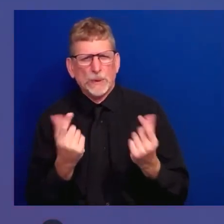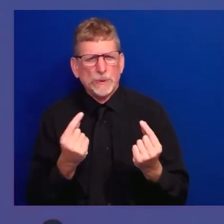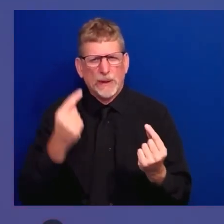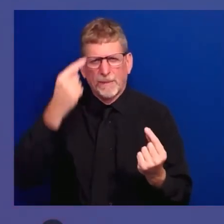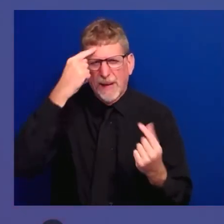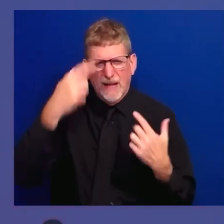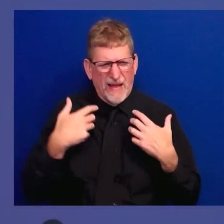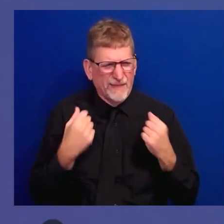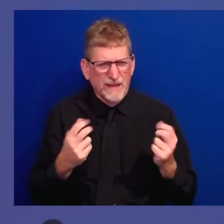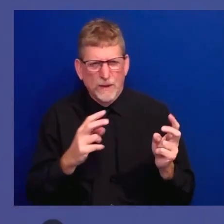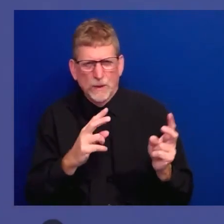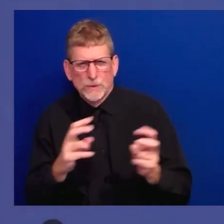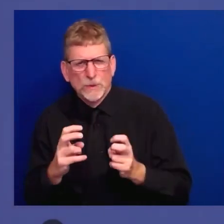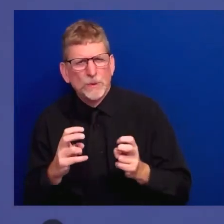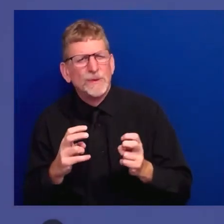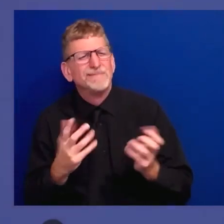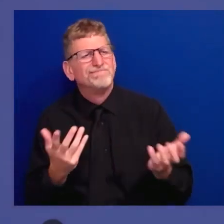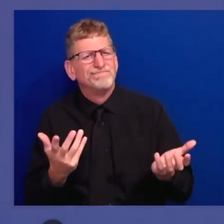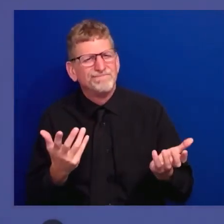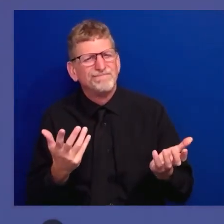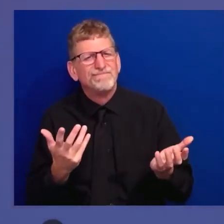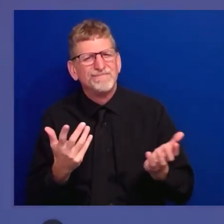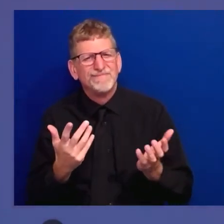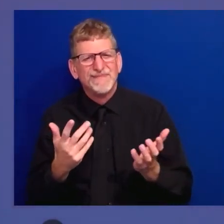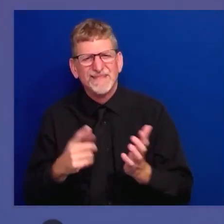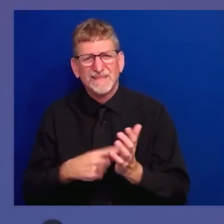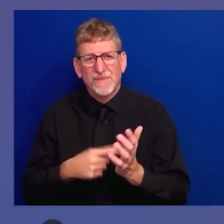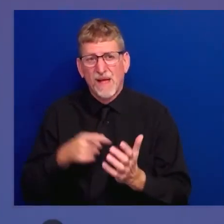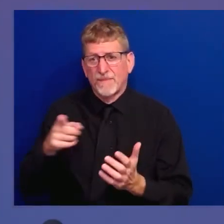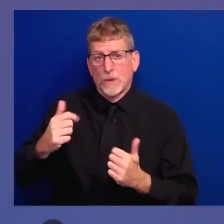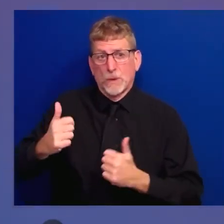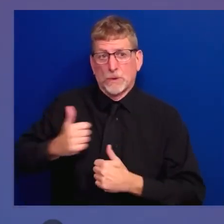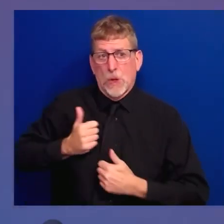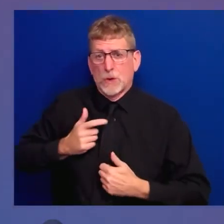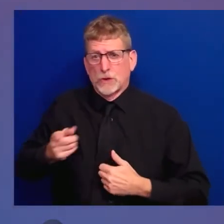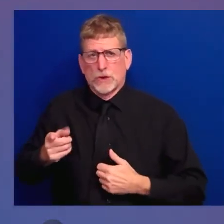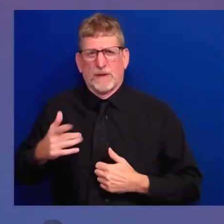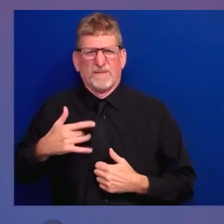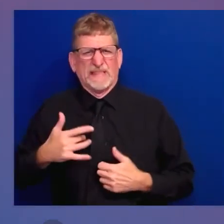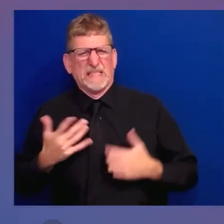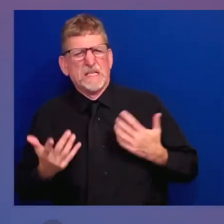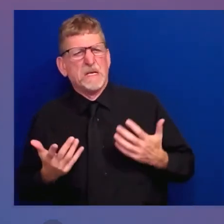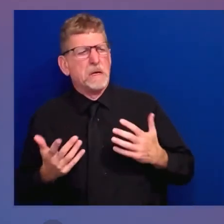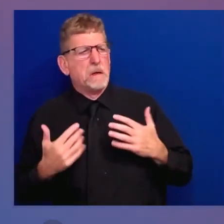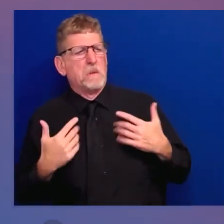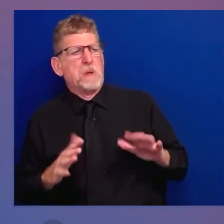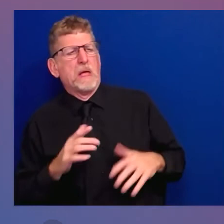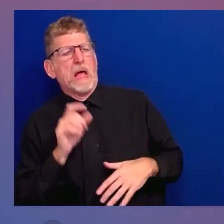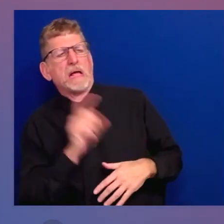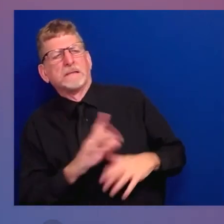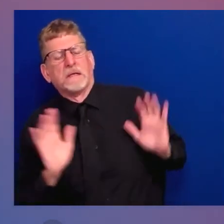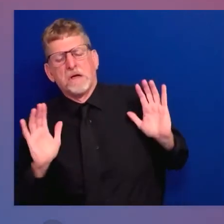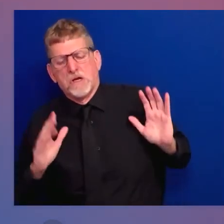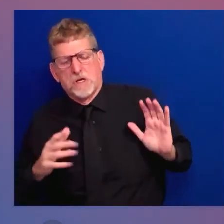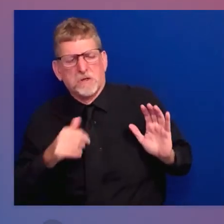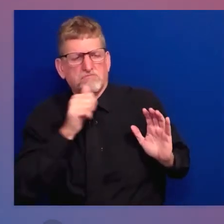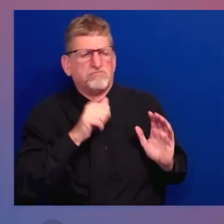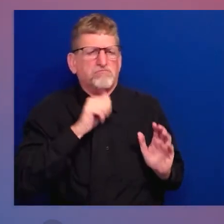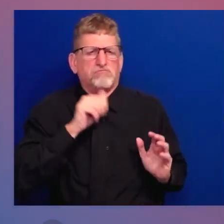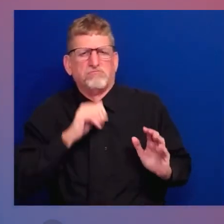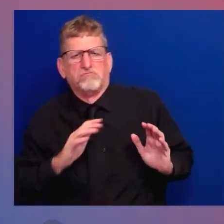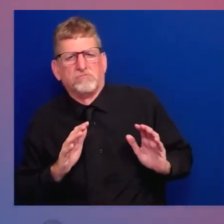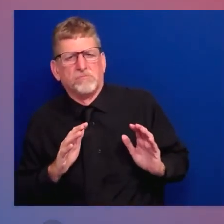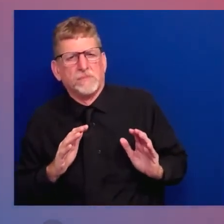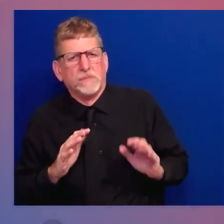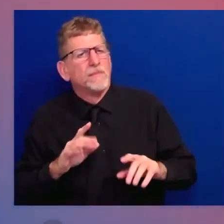We're asking you, asking you to tell us. Tell us where you've been. Tell us what your needs